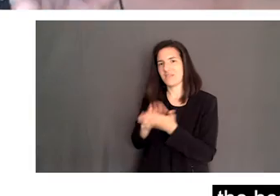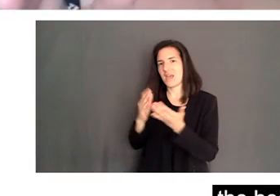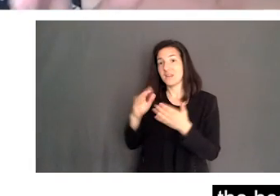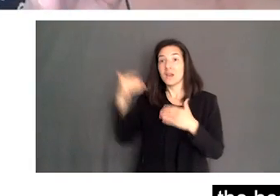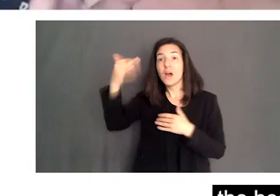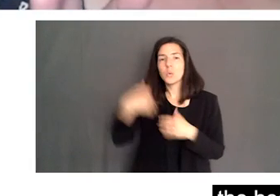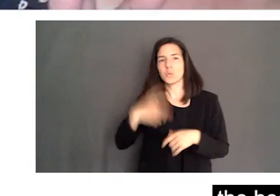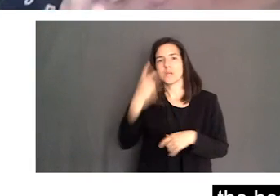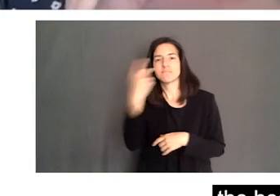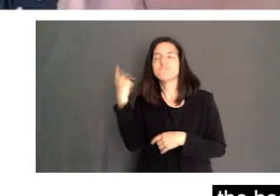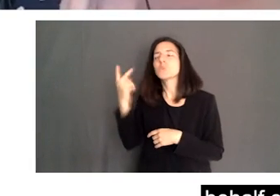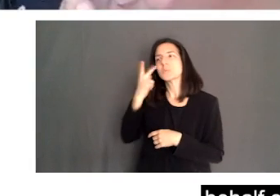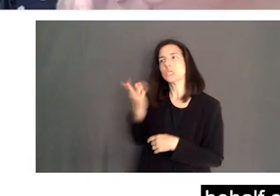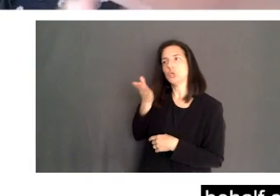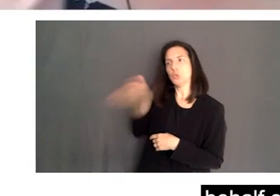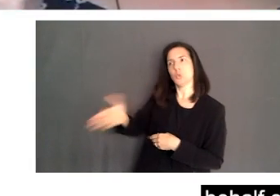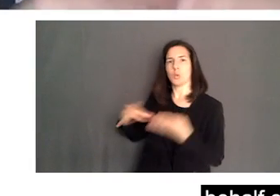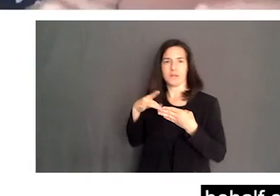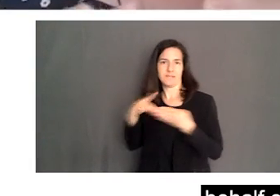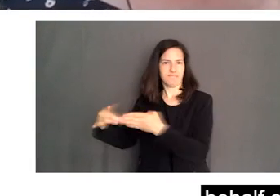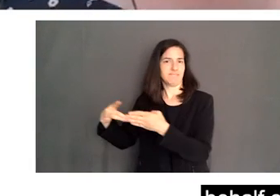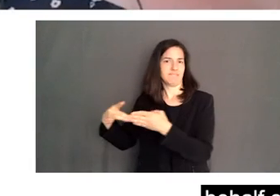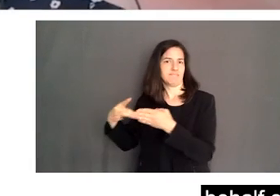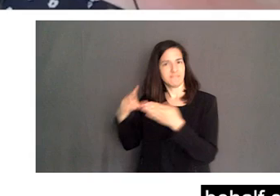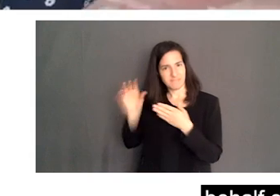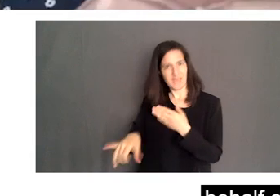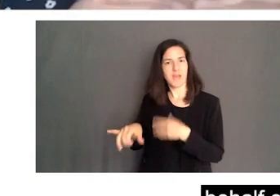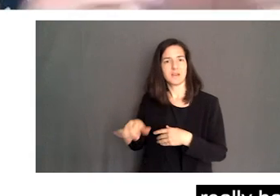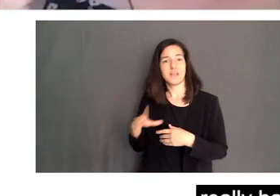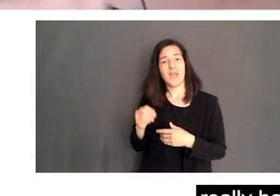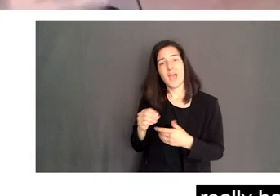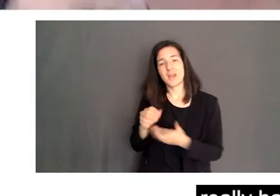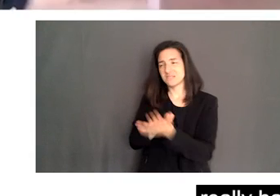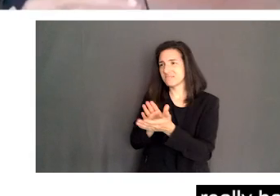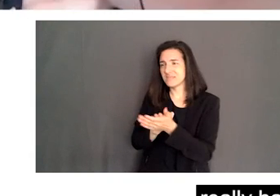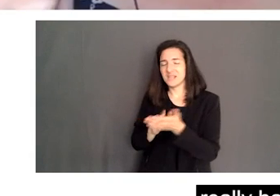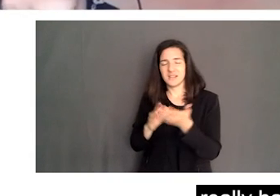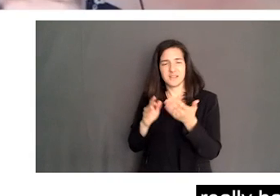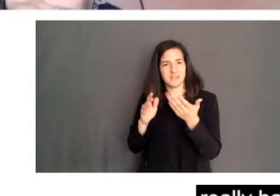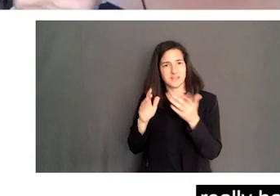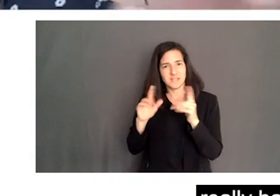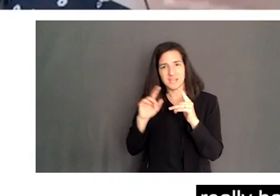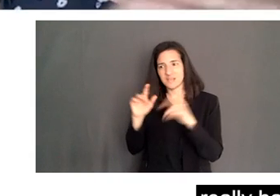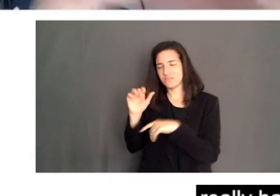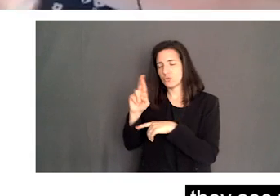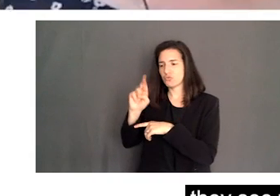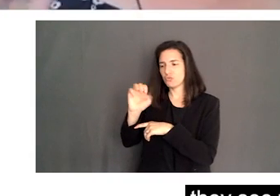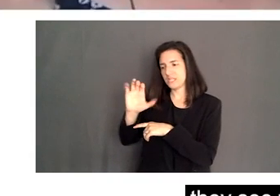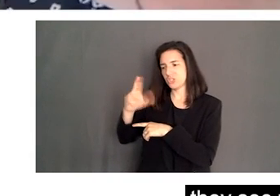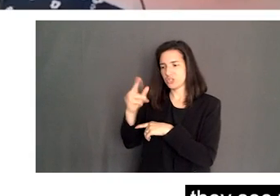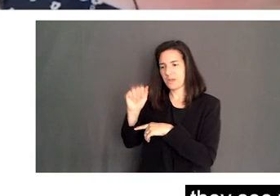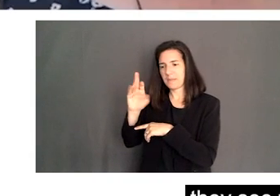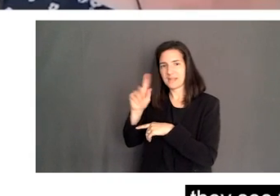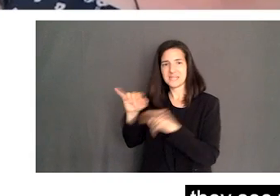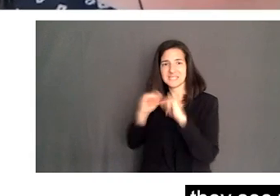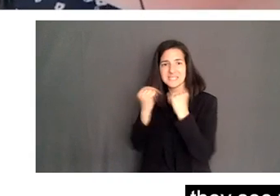head of that drive. And I want to again, on behalf of the reachability team, who are working really hard for this community, and they look and they see